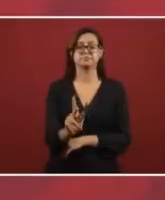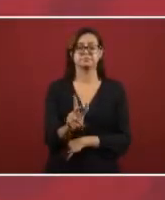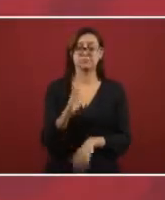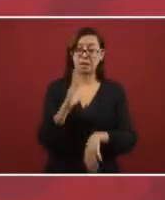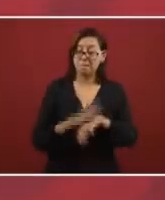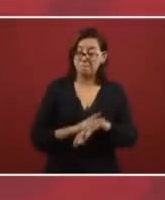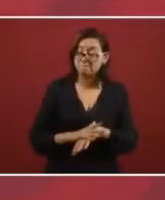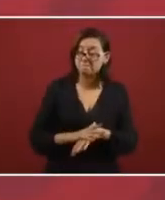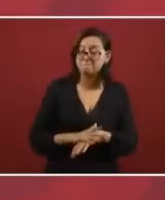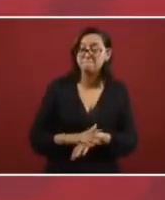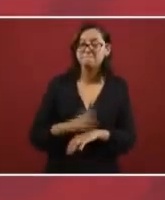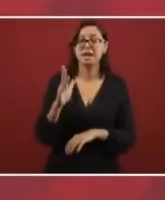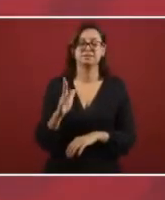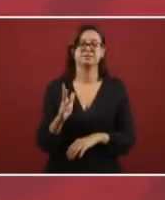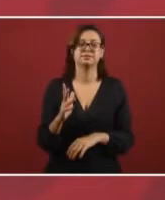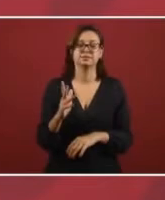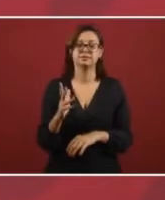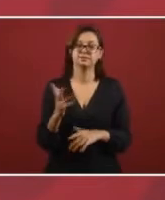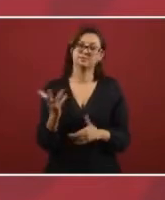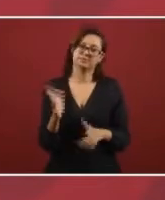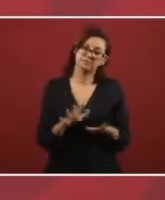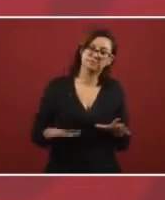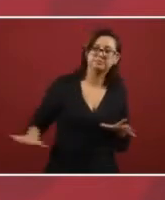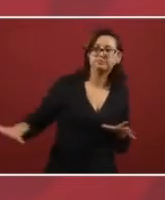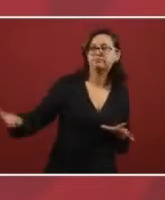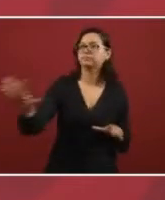in order to have more well-being